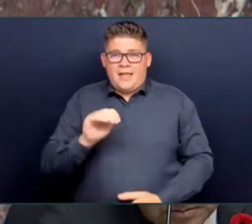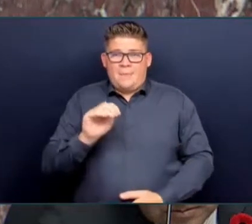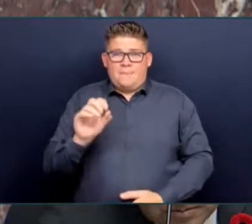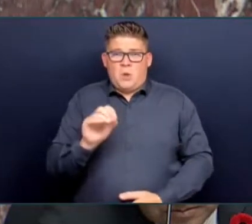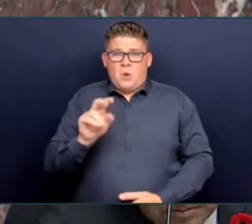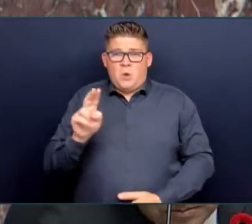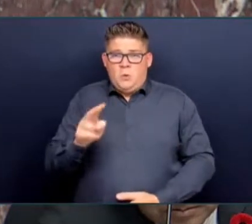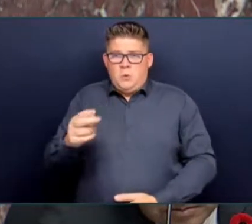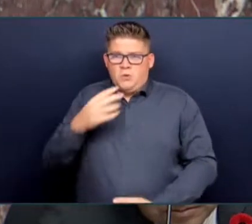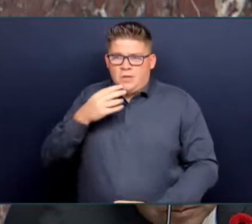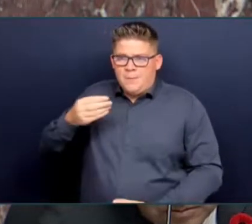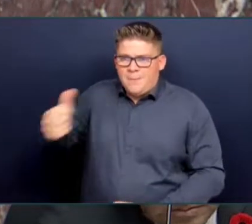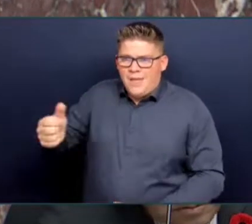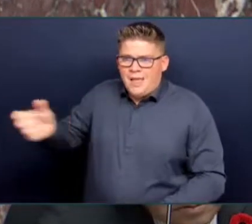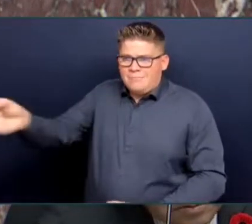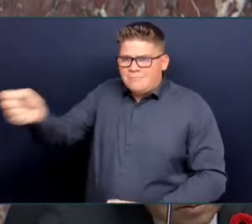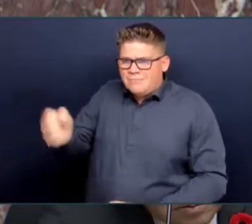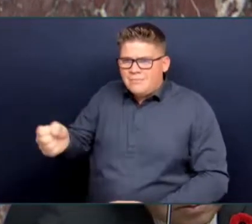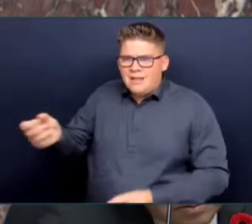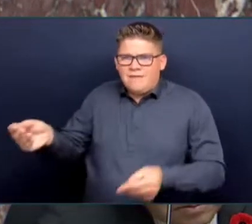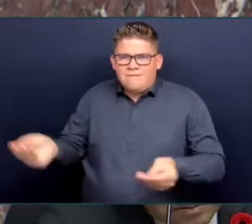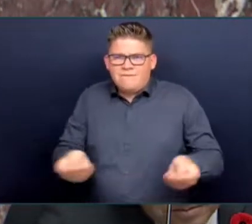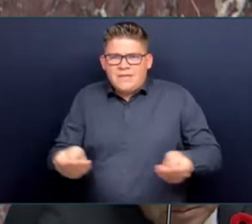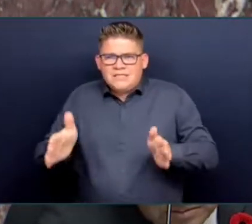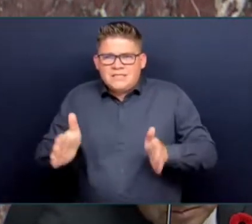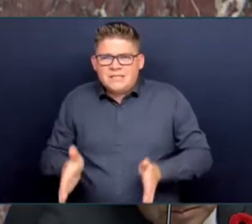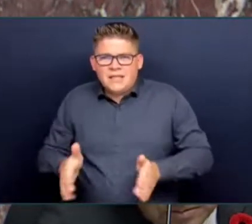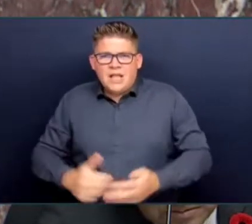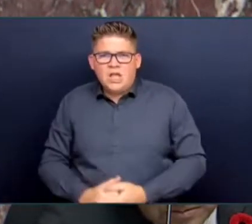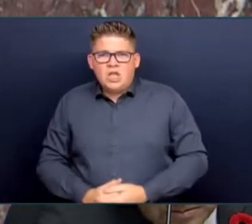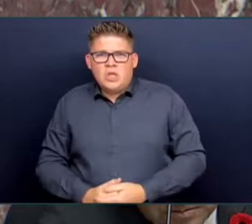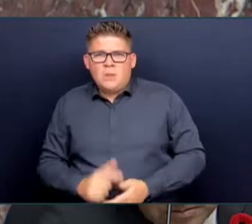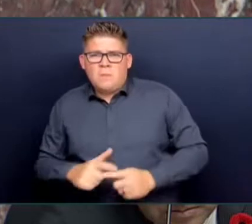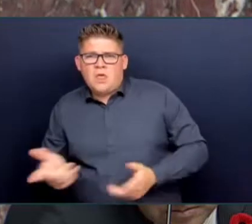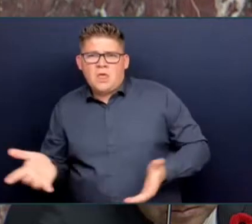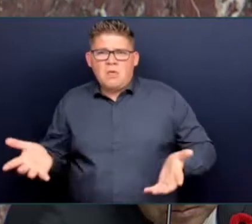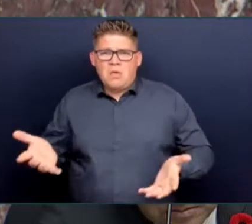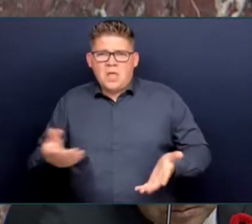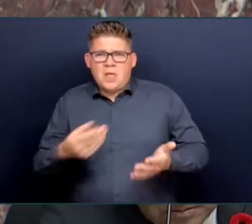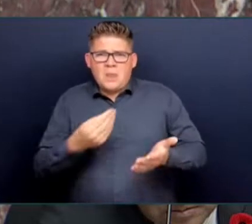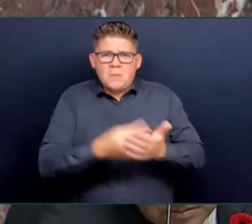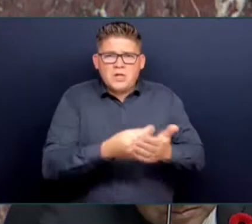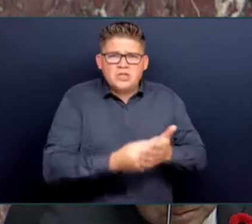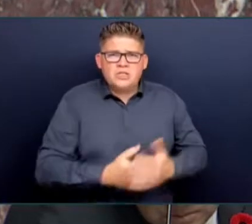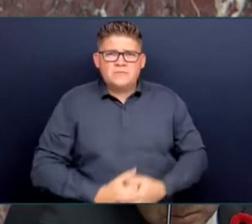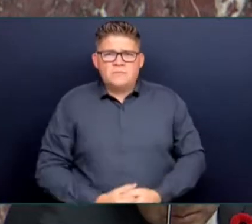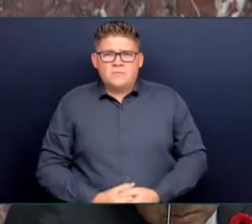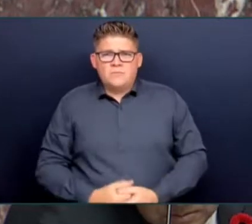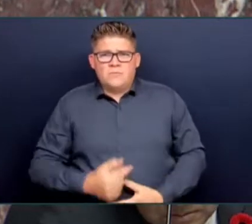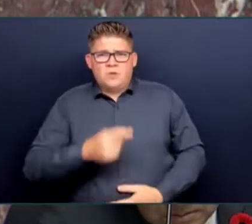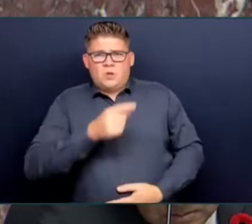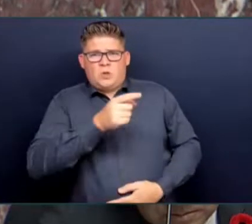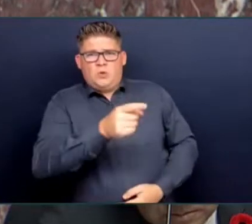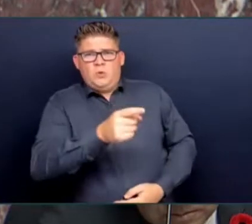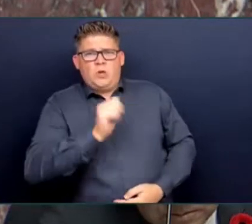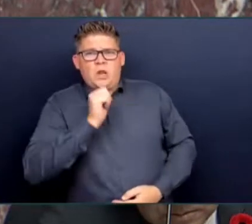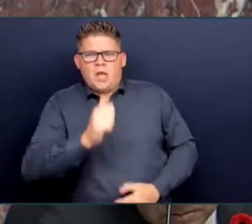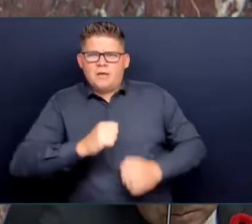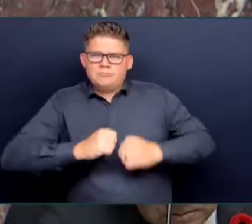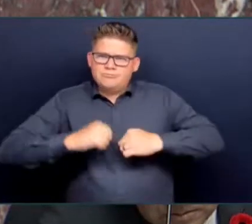And his soft on crime approach has done nothing more than embolden criminals in British Columbia.